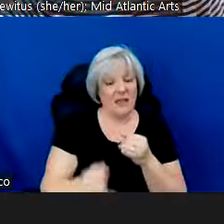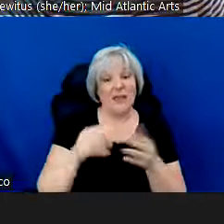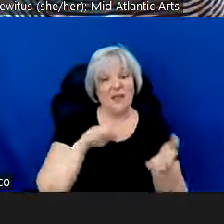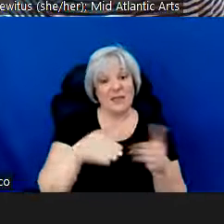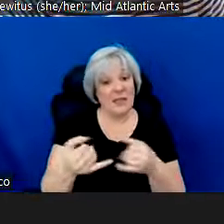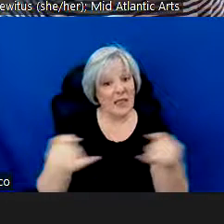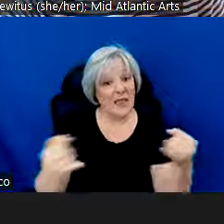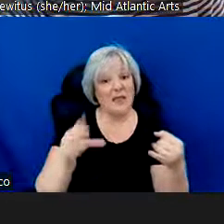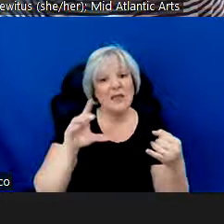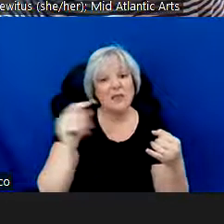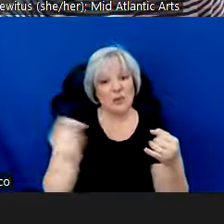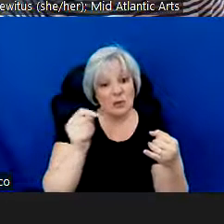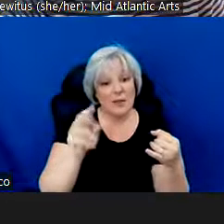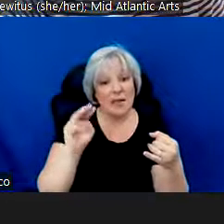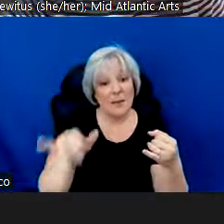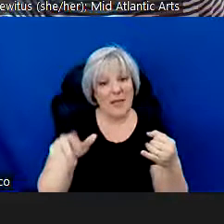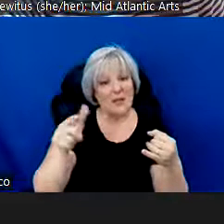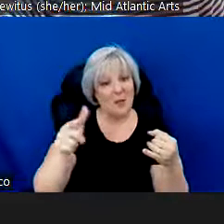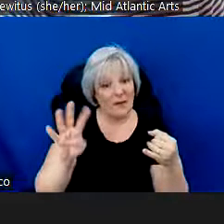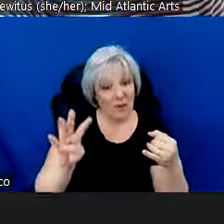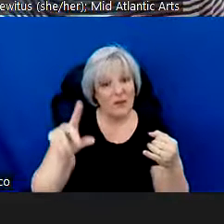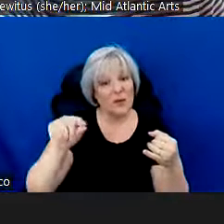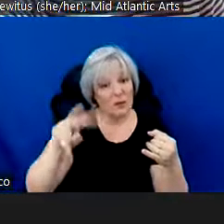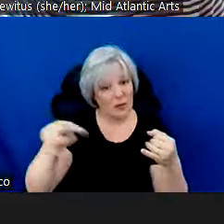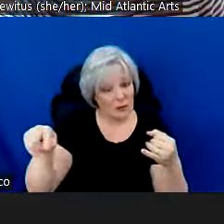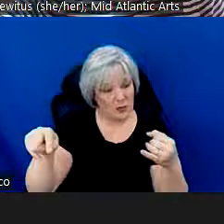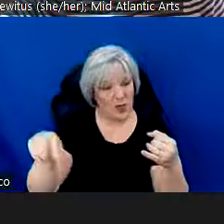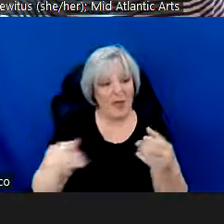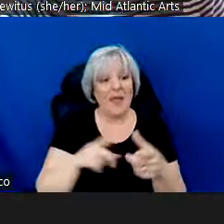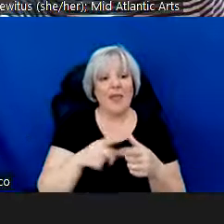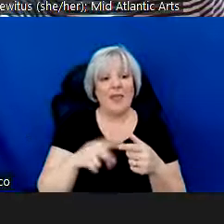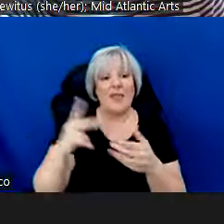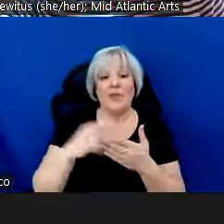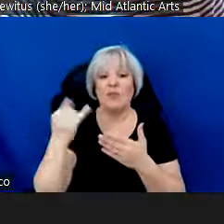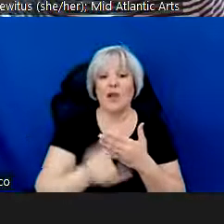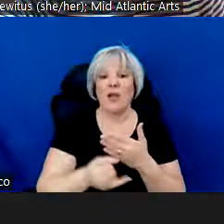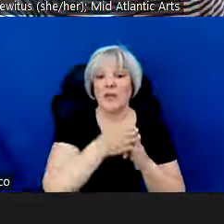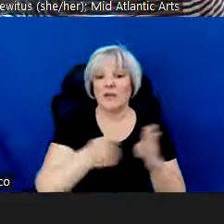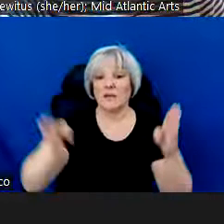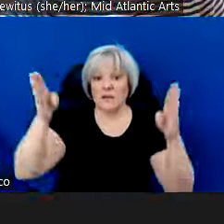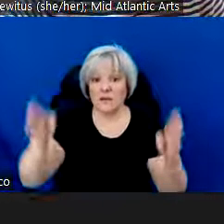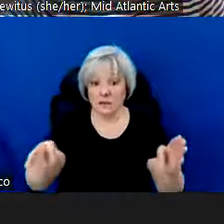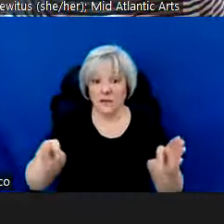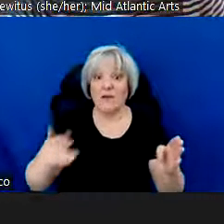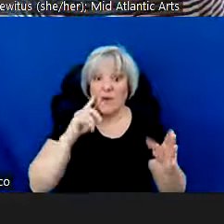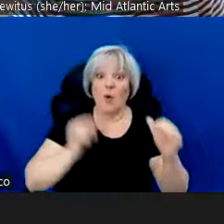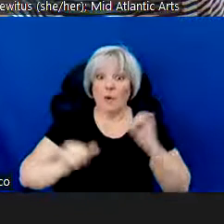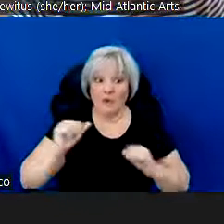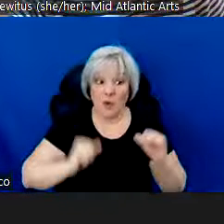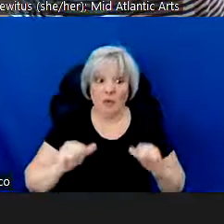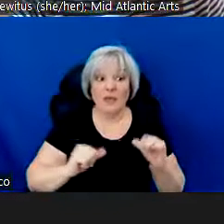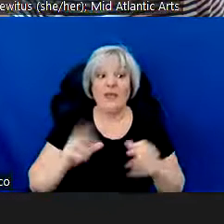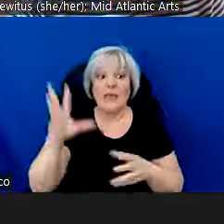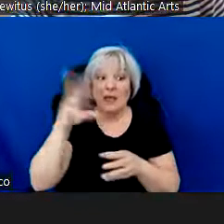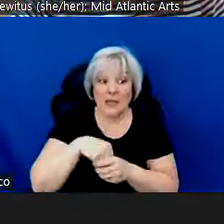is Tuesday, May 24th, 2022, and the project period for special presenter initiatives engagements